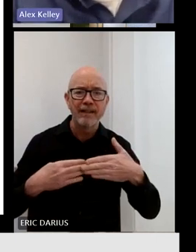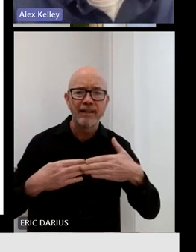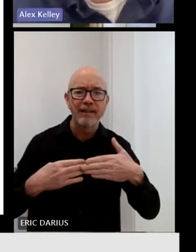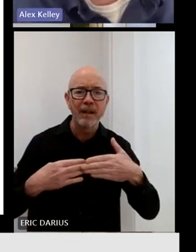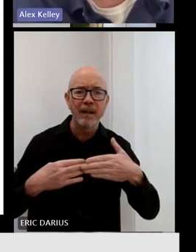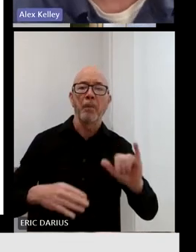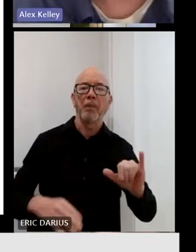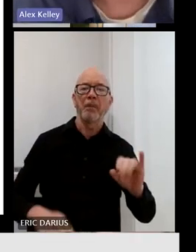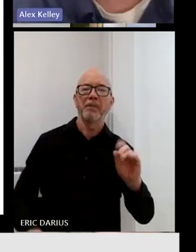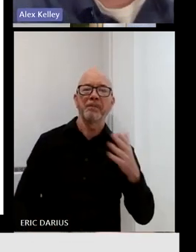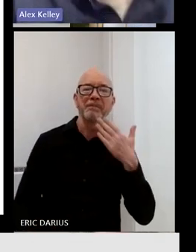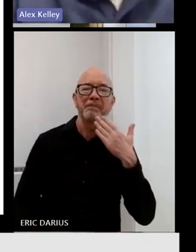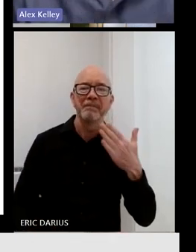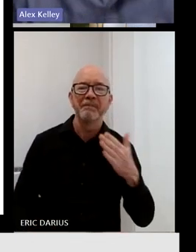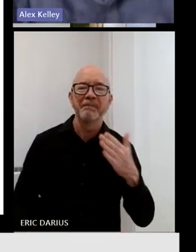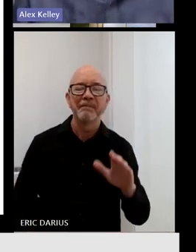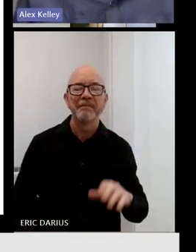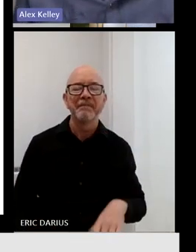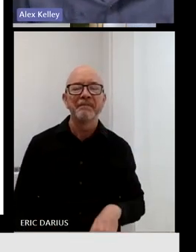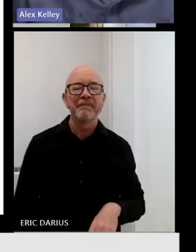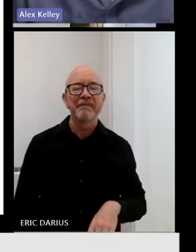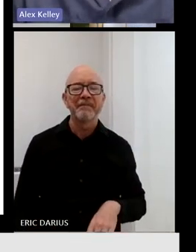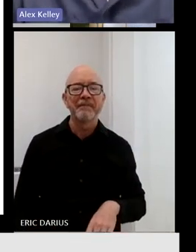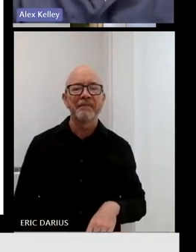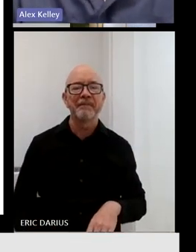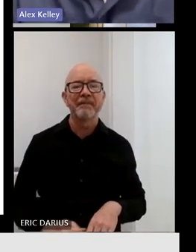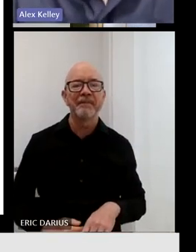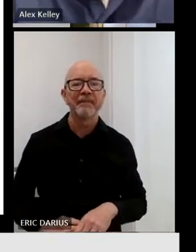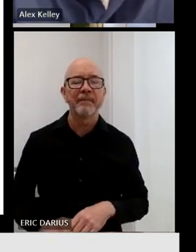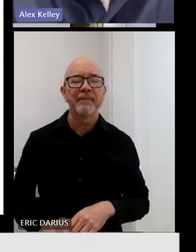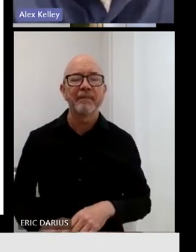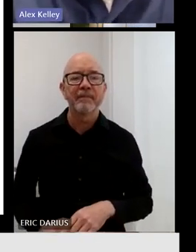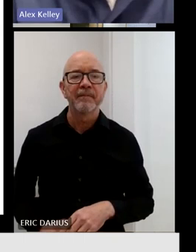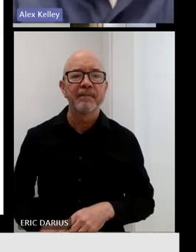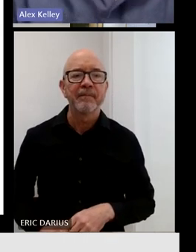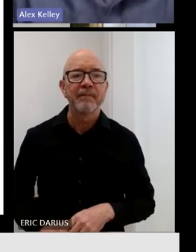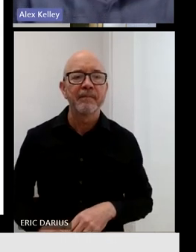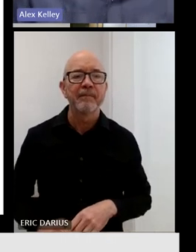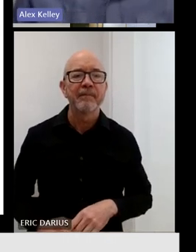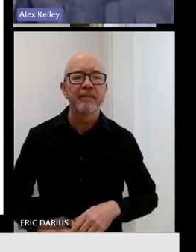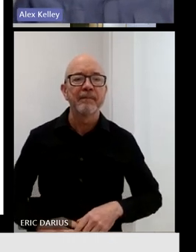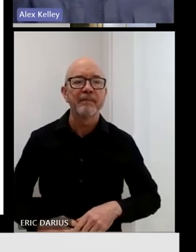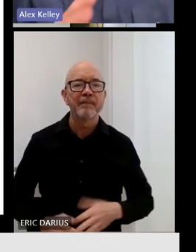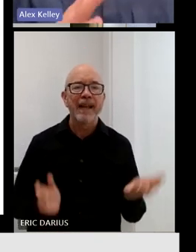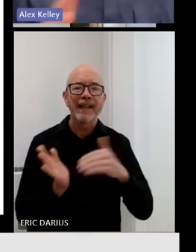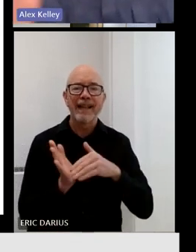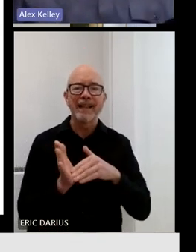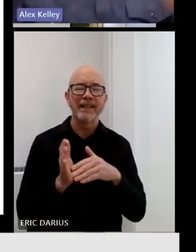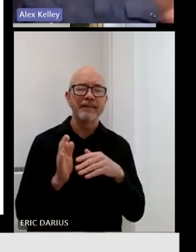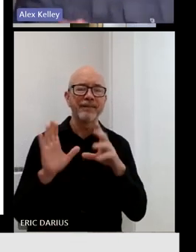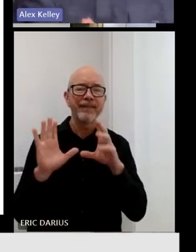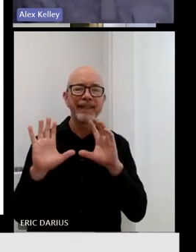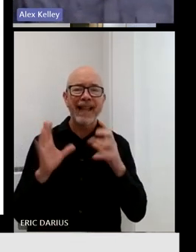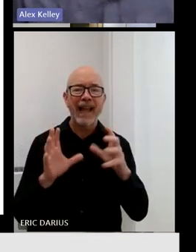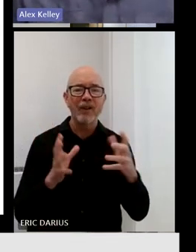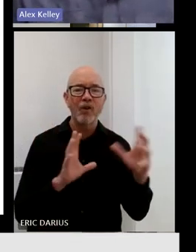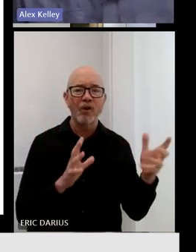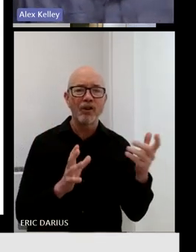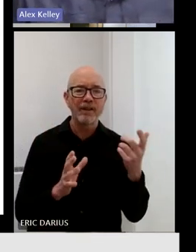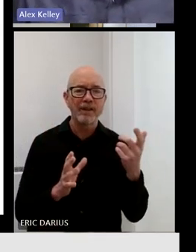Oh, great. Awesome. So, you know, again, I'm going to go through the same categories that I went through